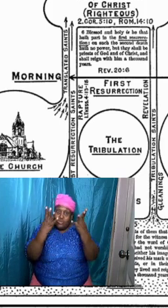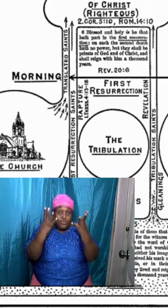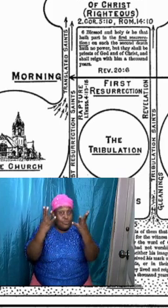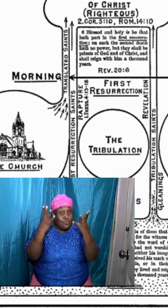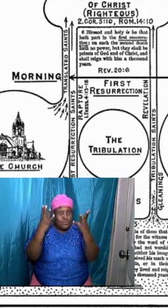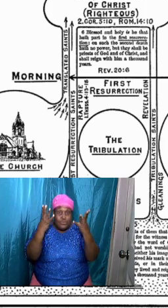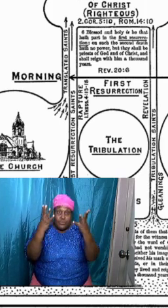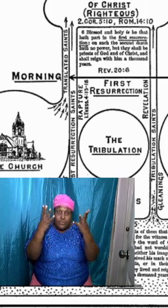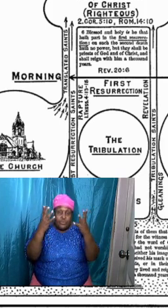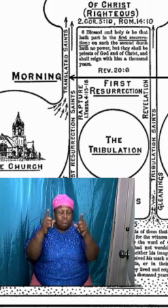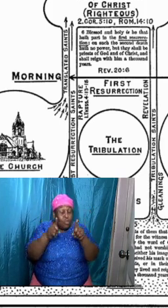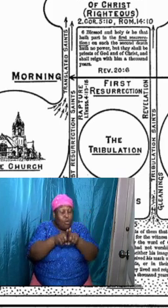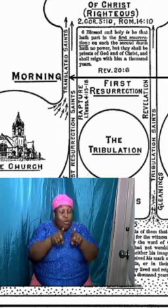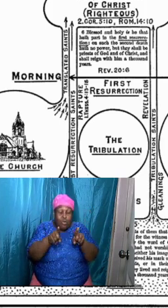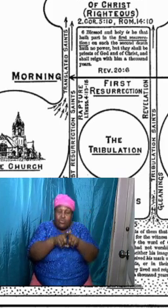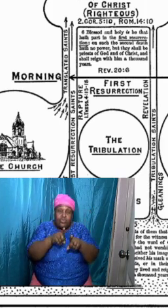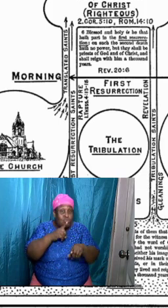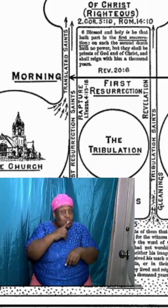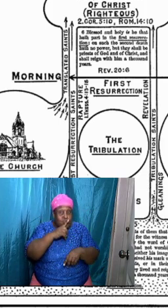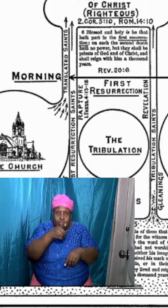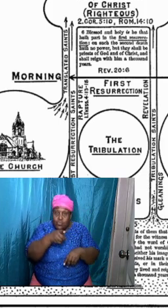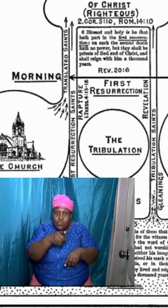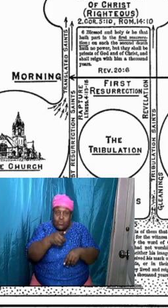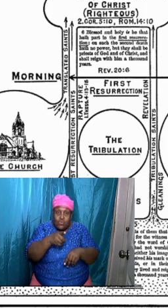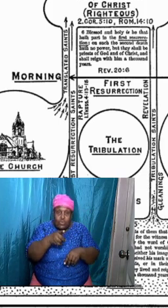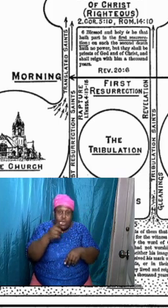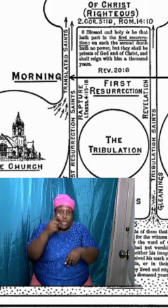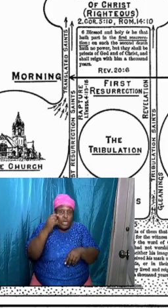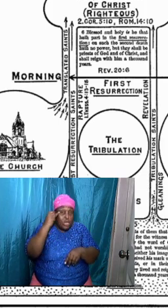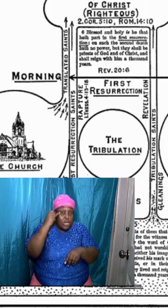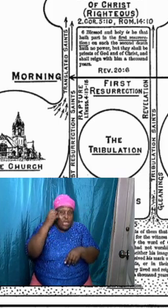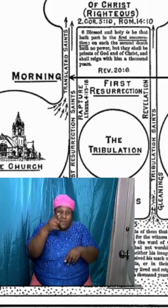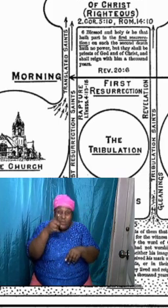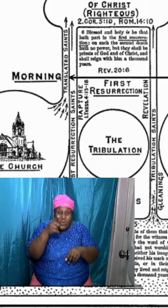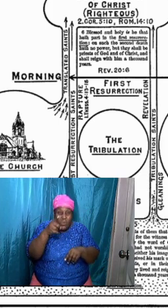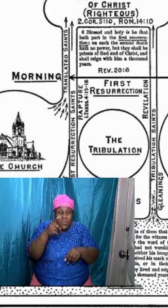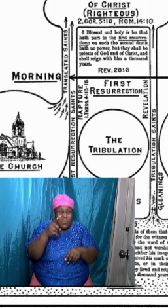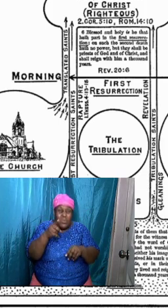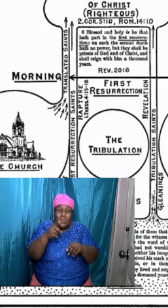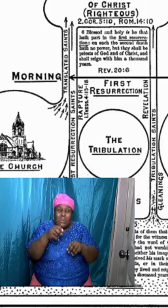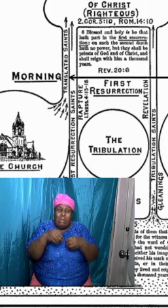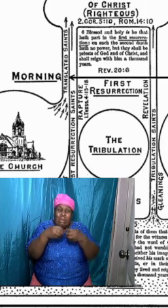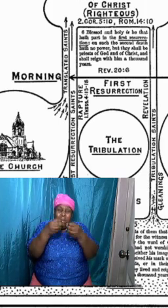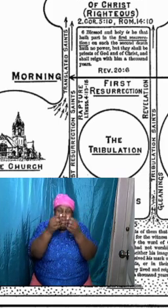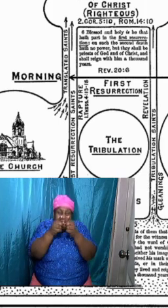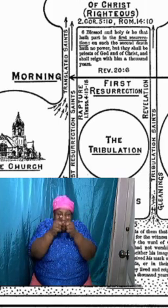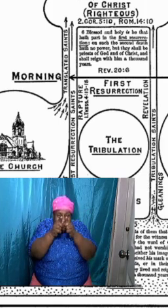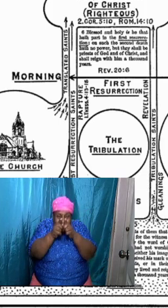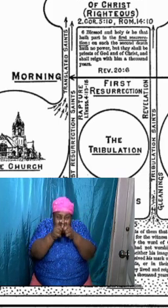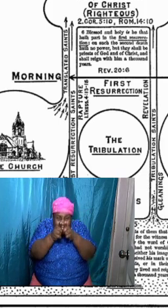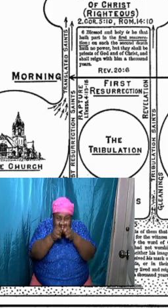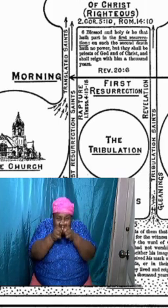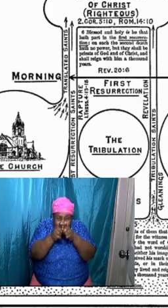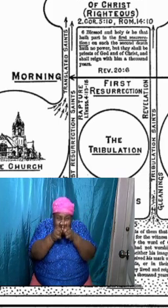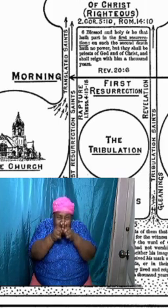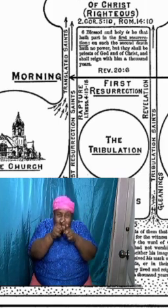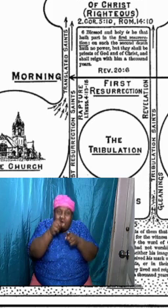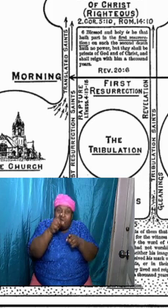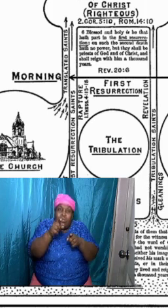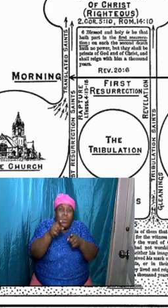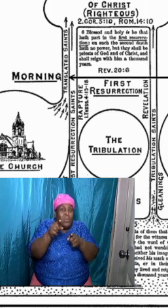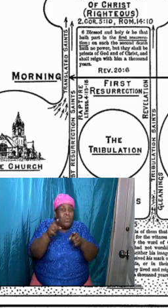true. He who sows sparingly, will also reap sparingly. Alright?